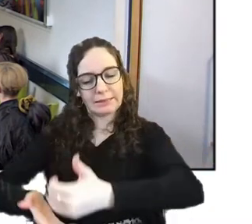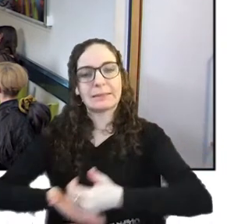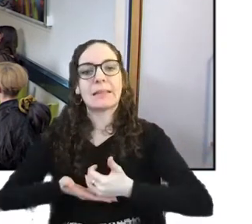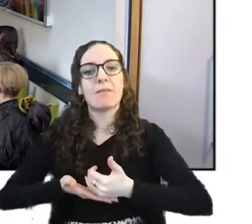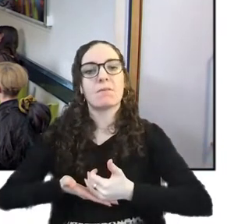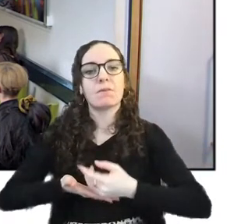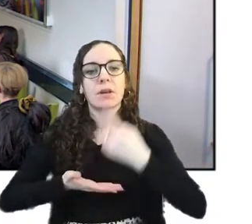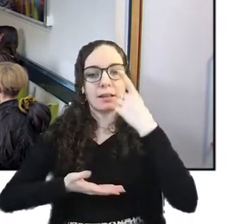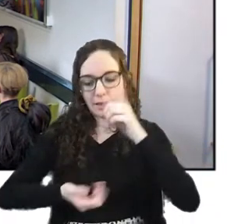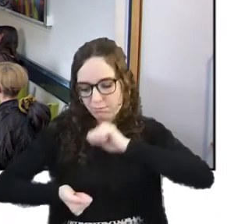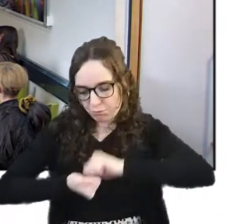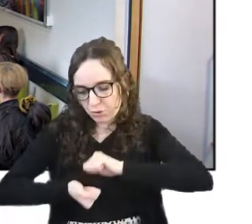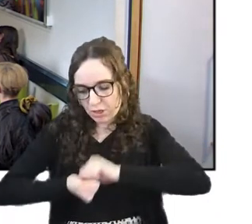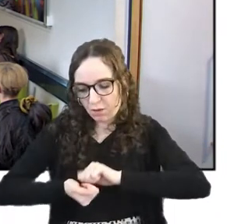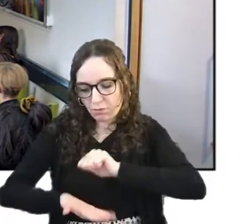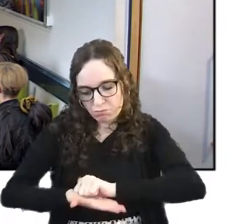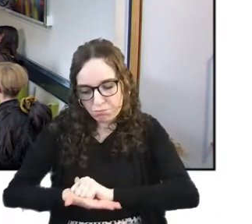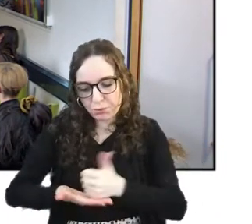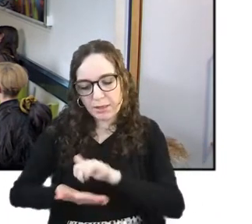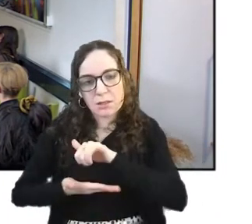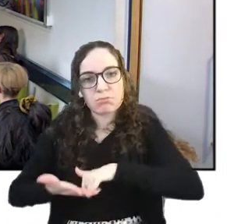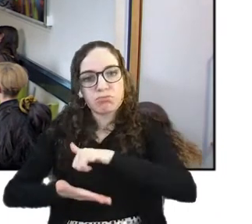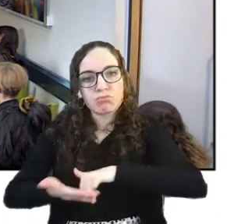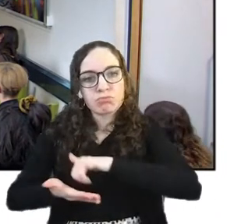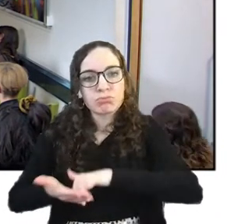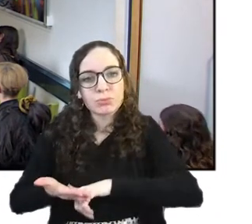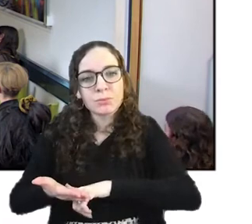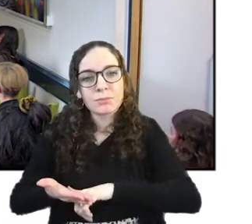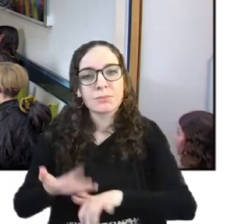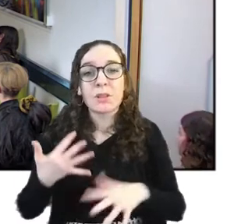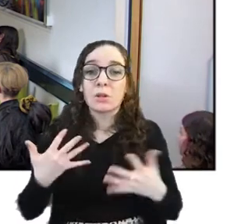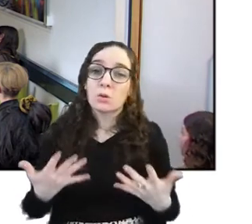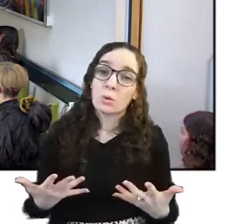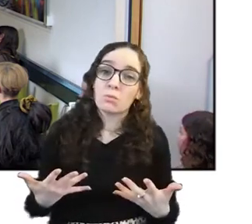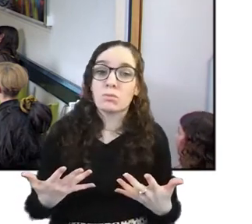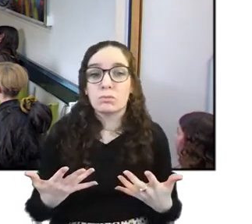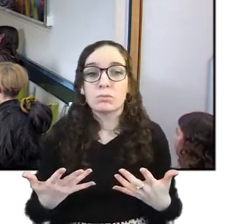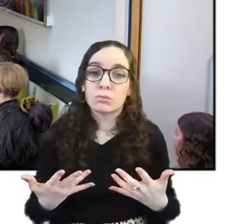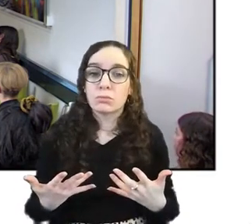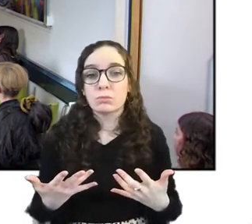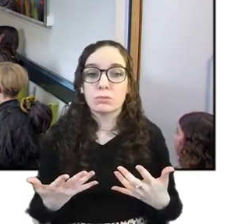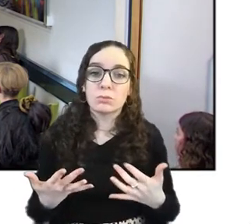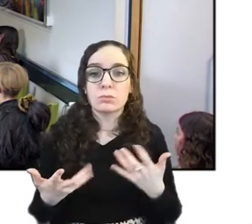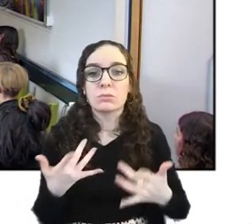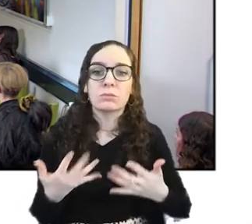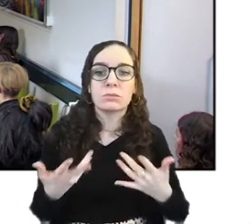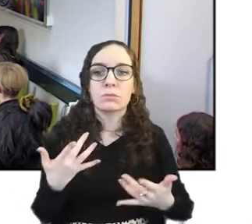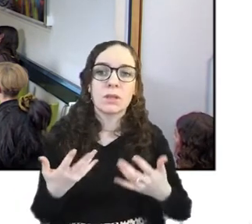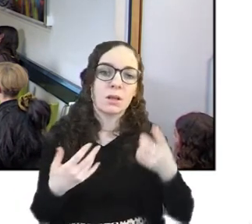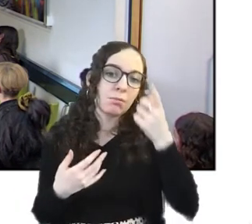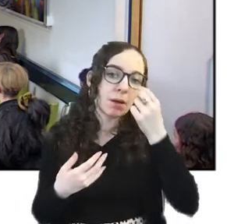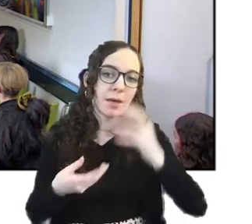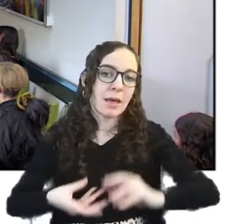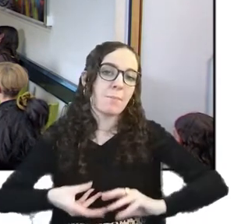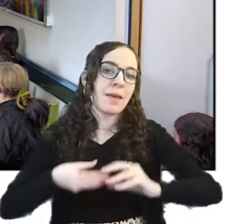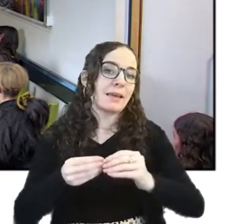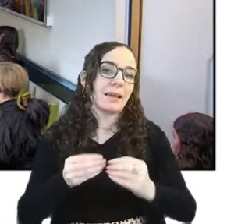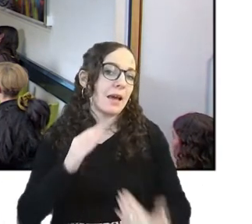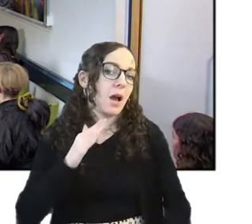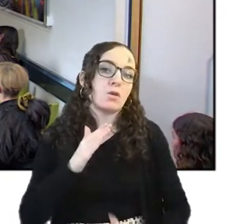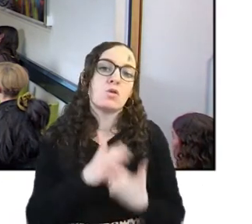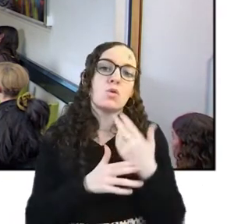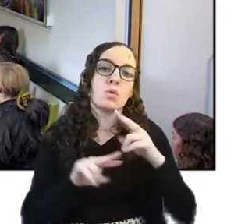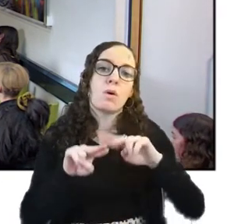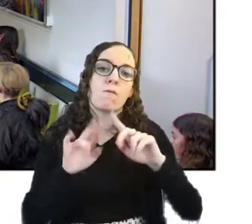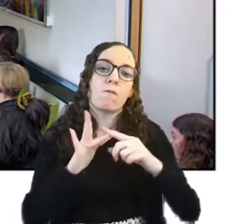as print um so yeah that's the kind of idea of maybe making it into a different format that you can preserve